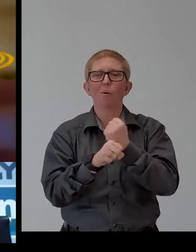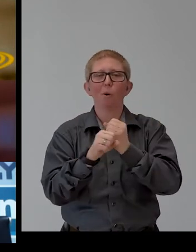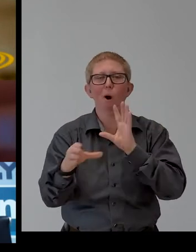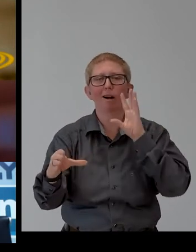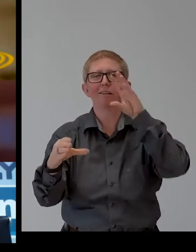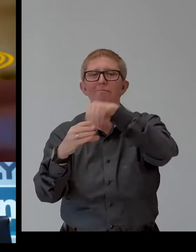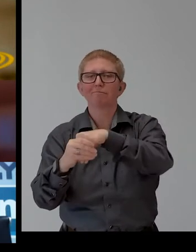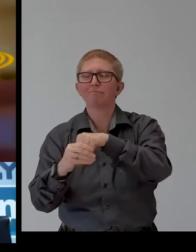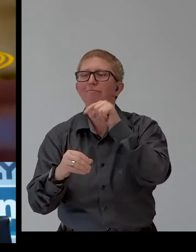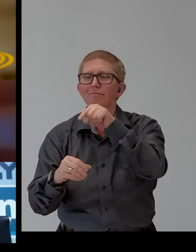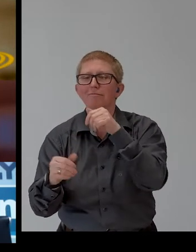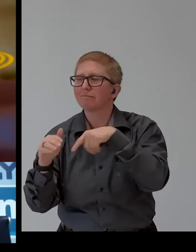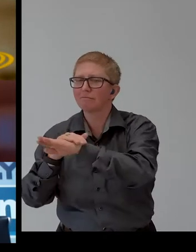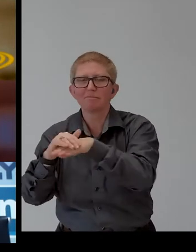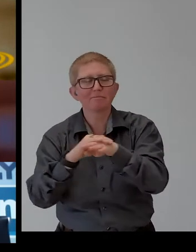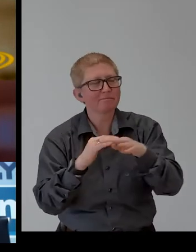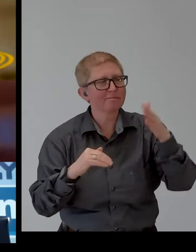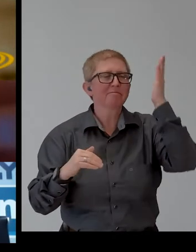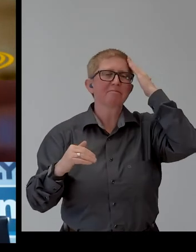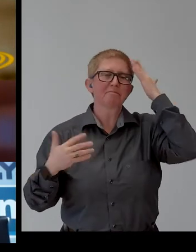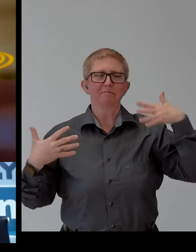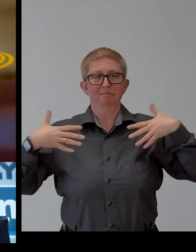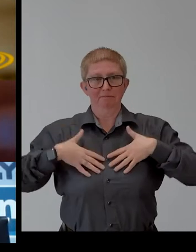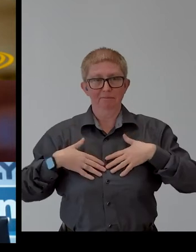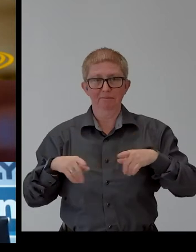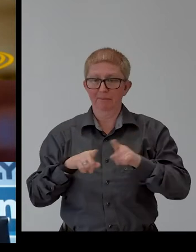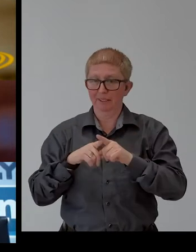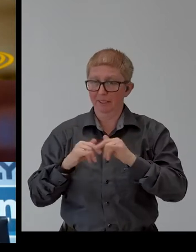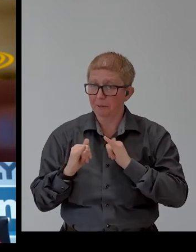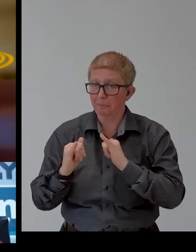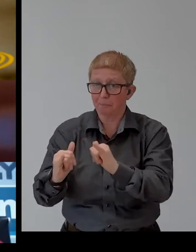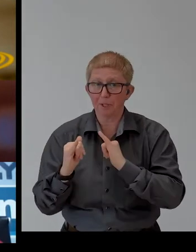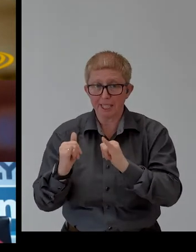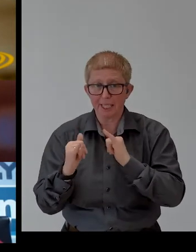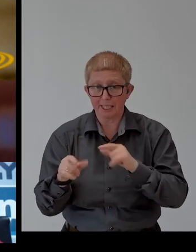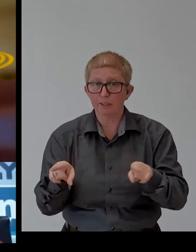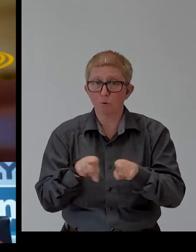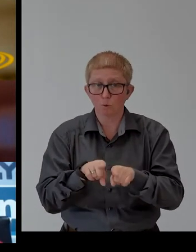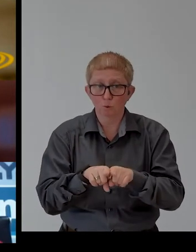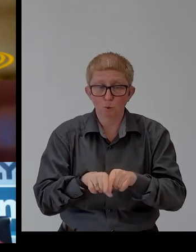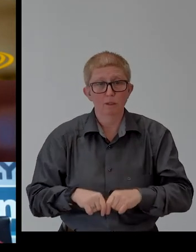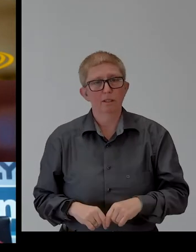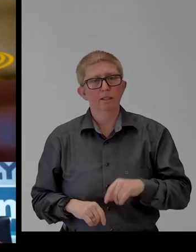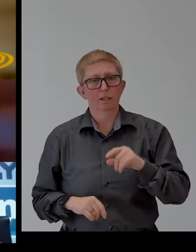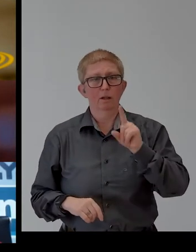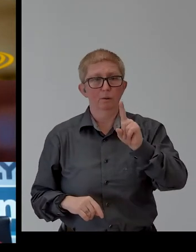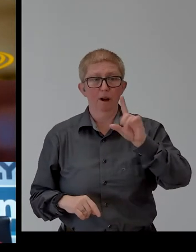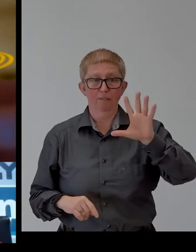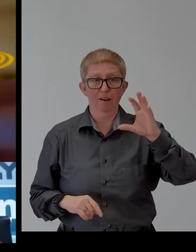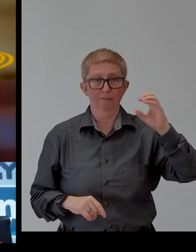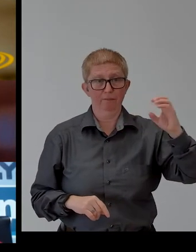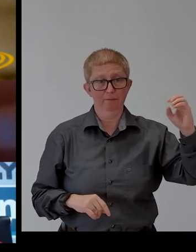disability against their peers and we have facilitated over 1,500 roles with 4,000 students applying for roles.